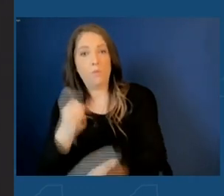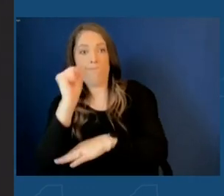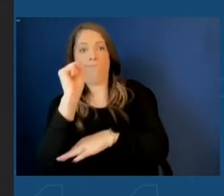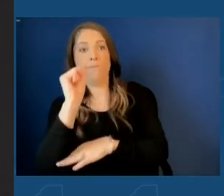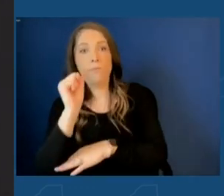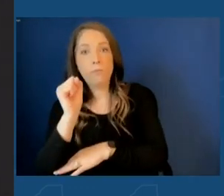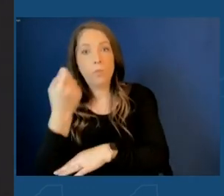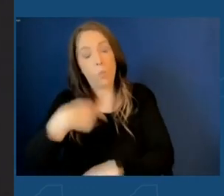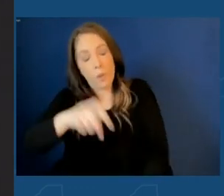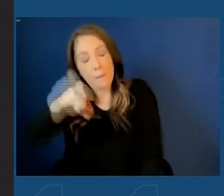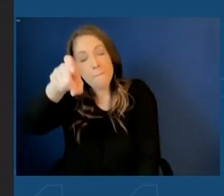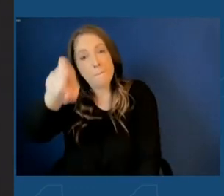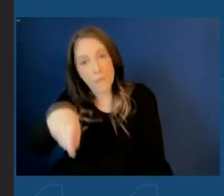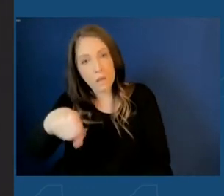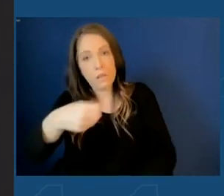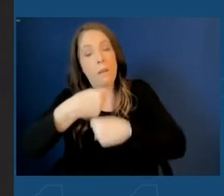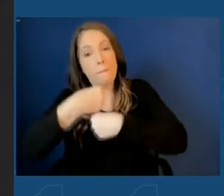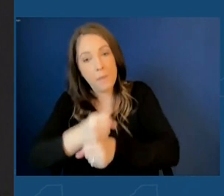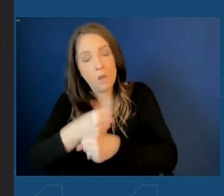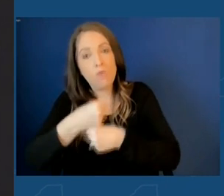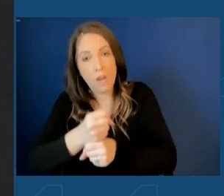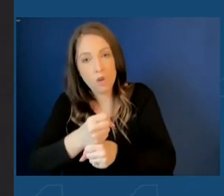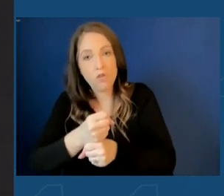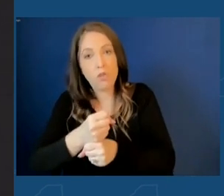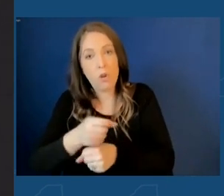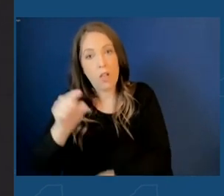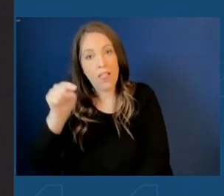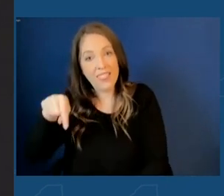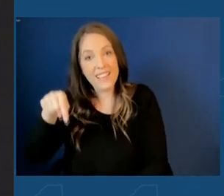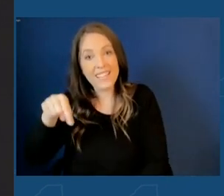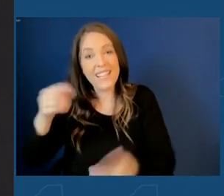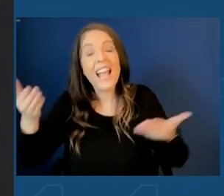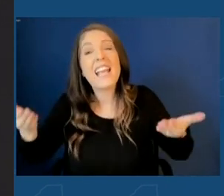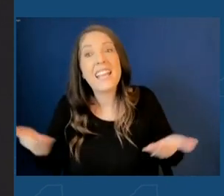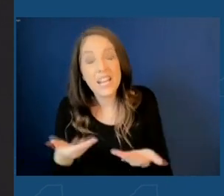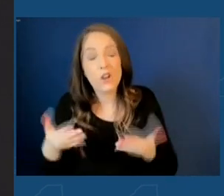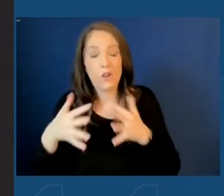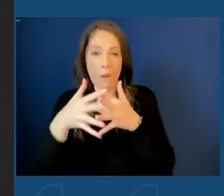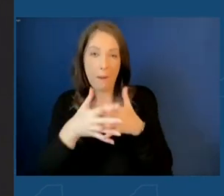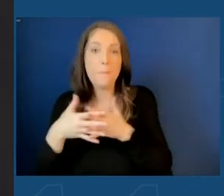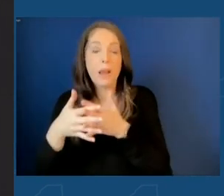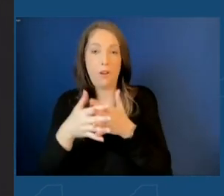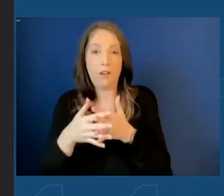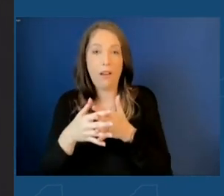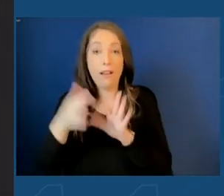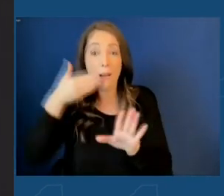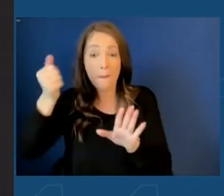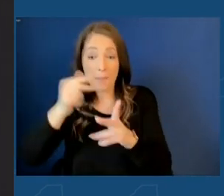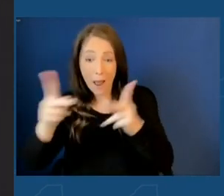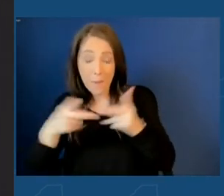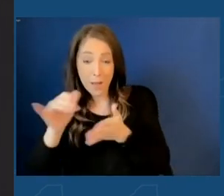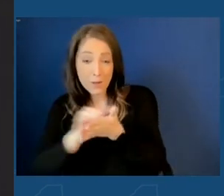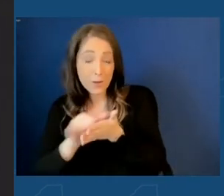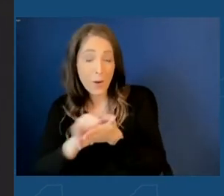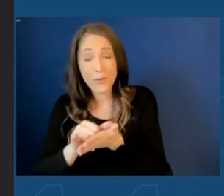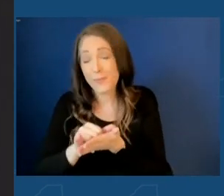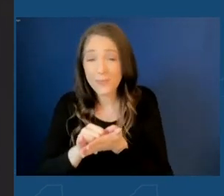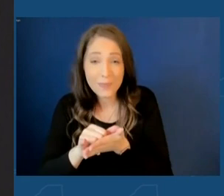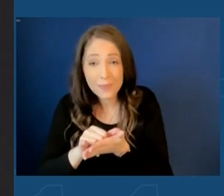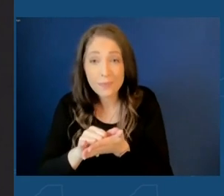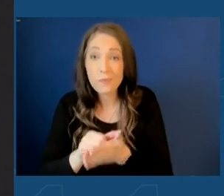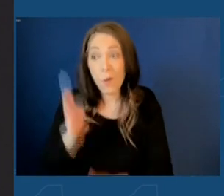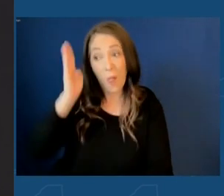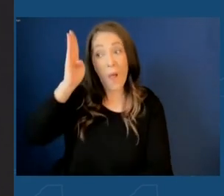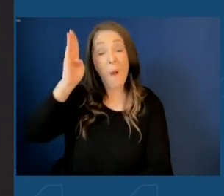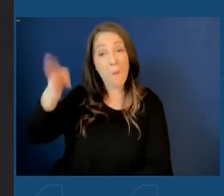That's why we must manufacture these right here in America in what better place than in New York. So they will be